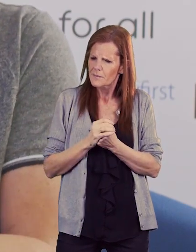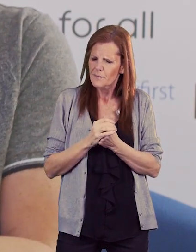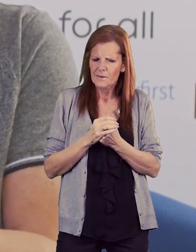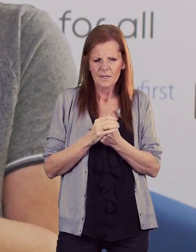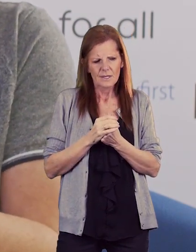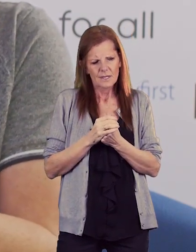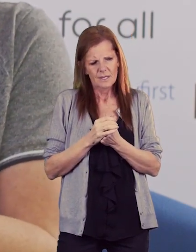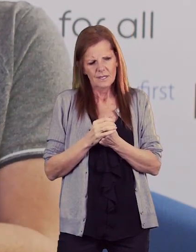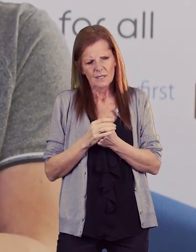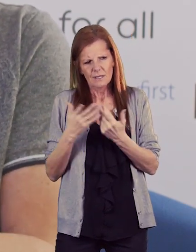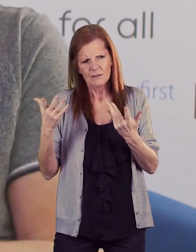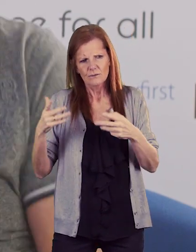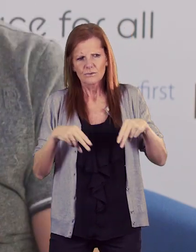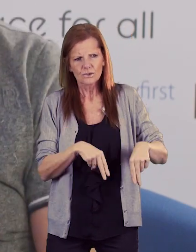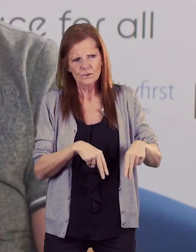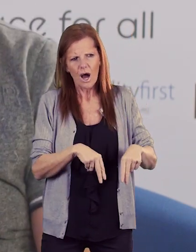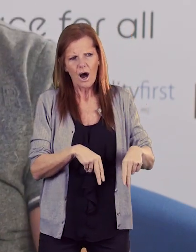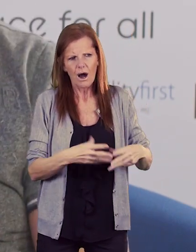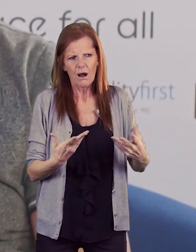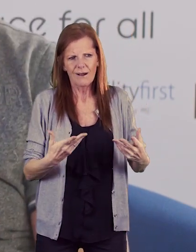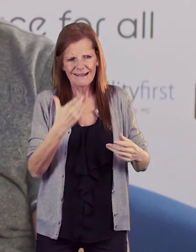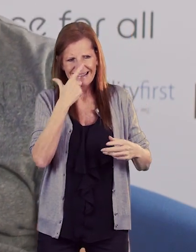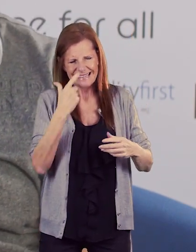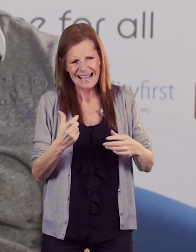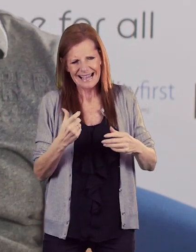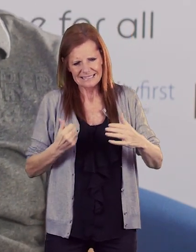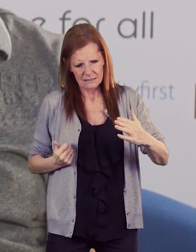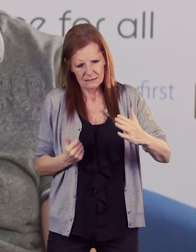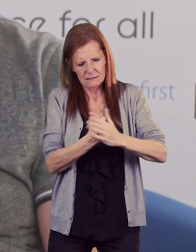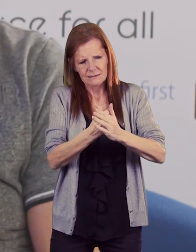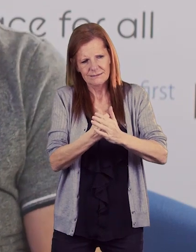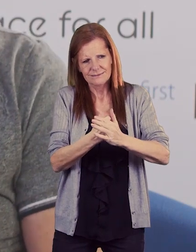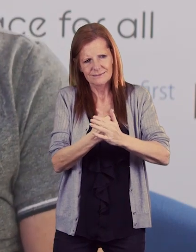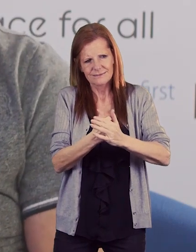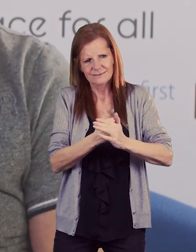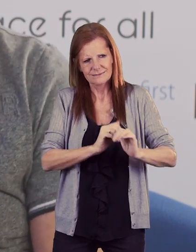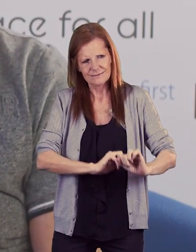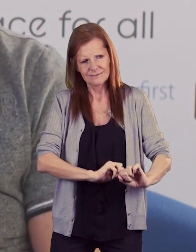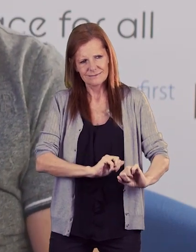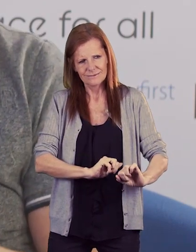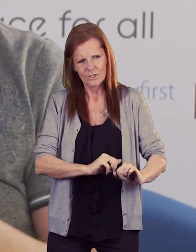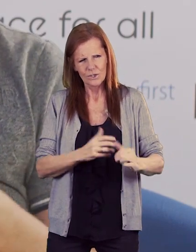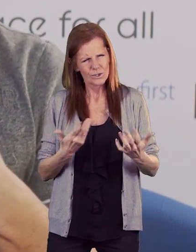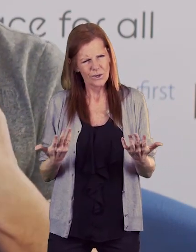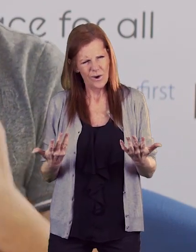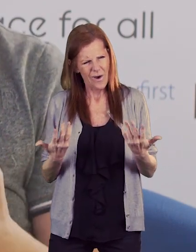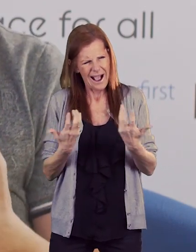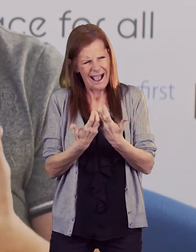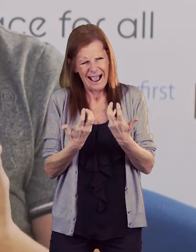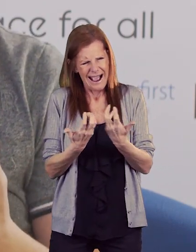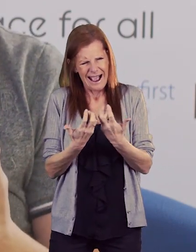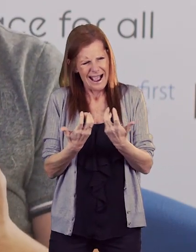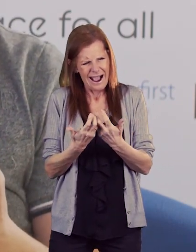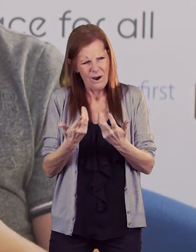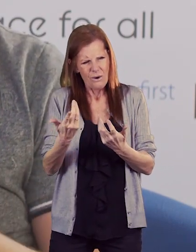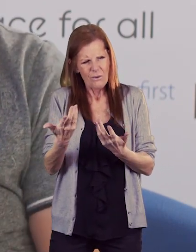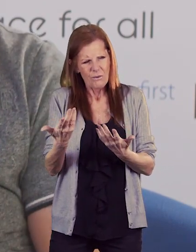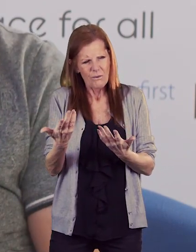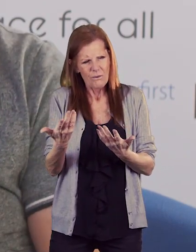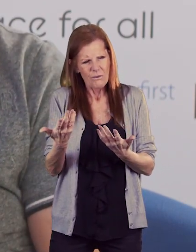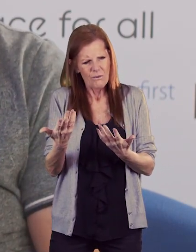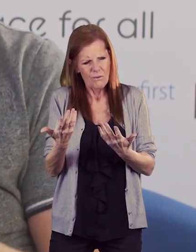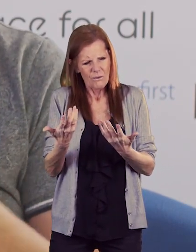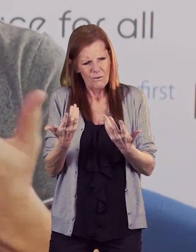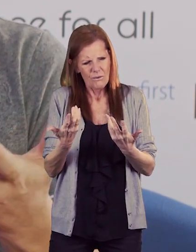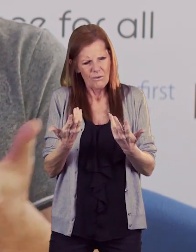uh and your guide dog I imagine can only take you so far with its abilities so how do you um